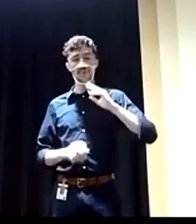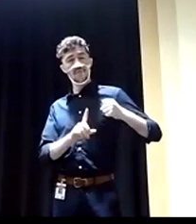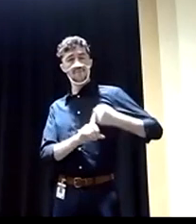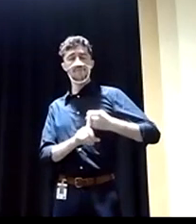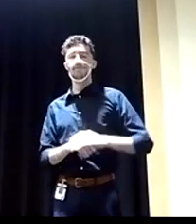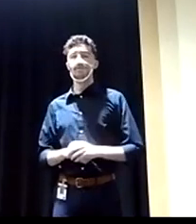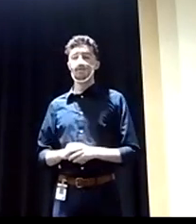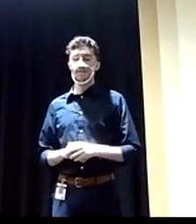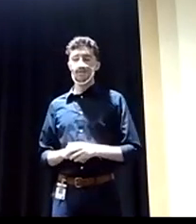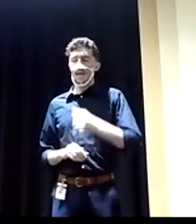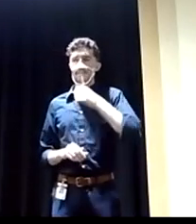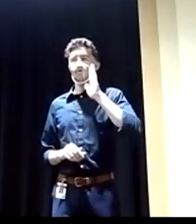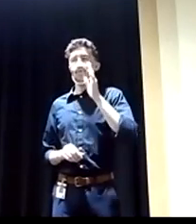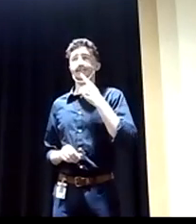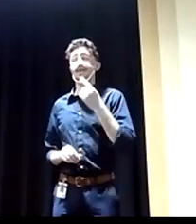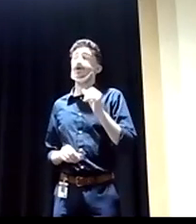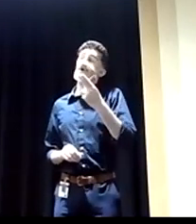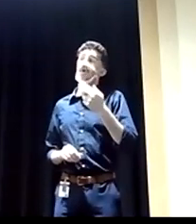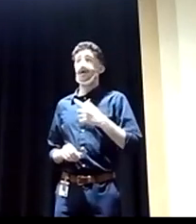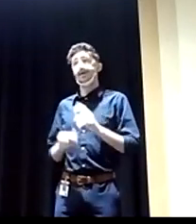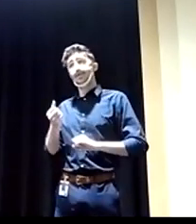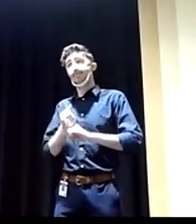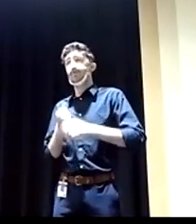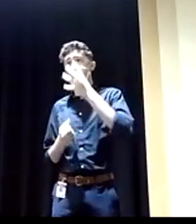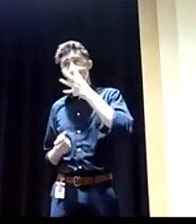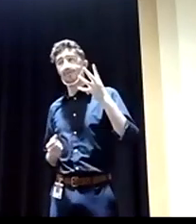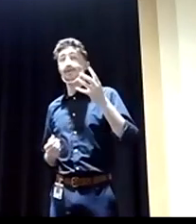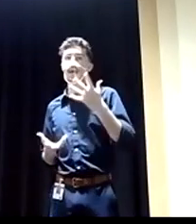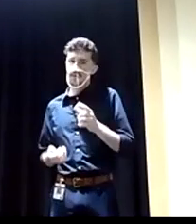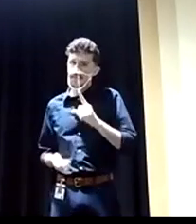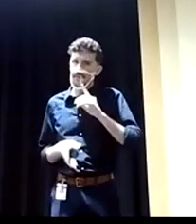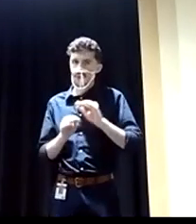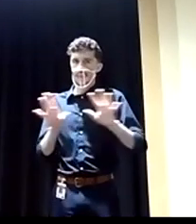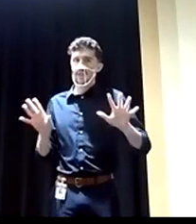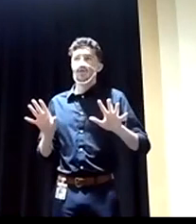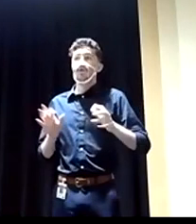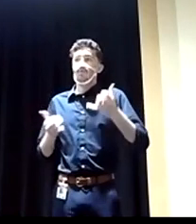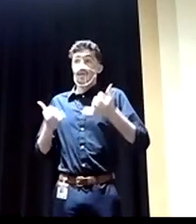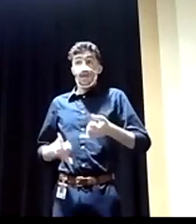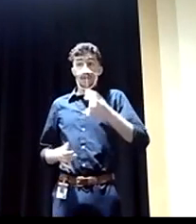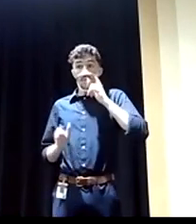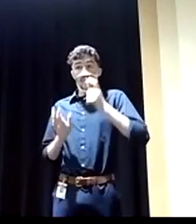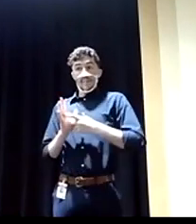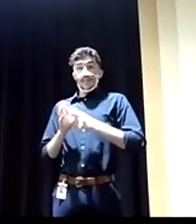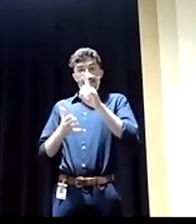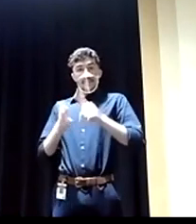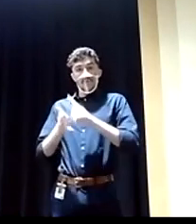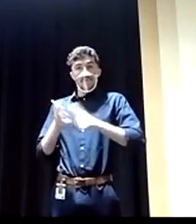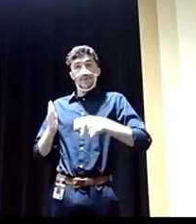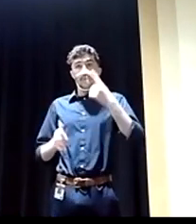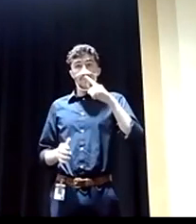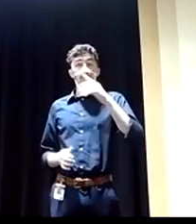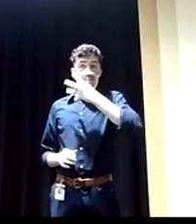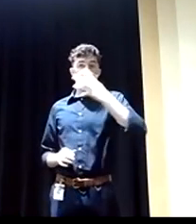us to say, Hey, I support immigrants. I want to really be very clear that what we're seeing is discrimination in, in, in our immigration policy.